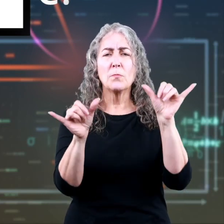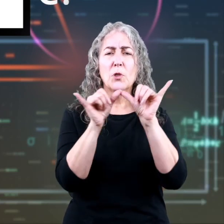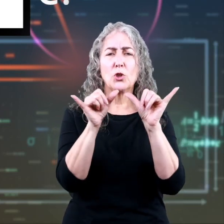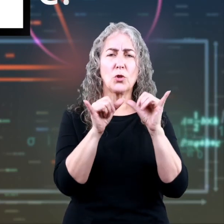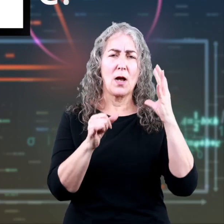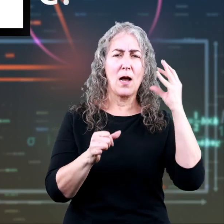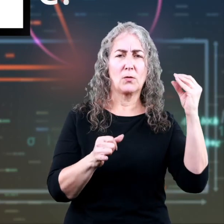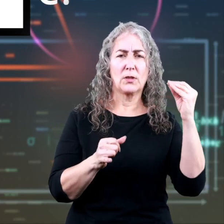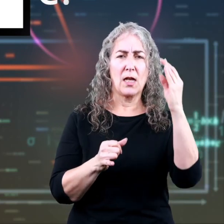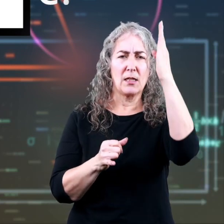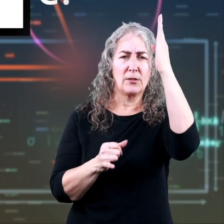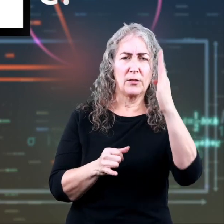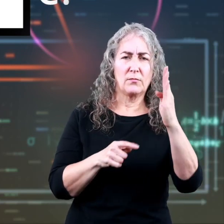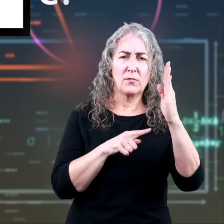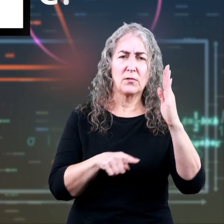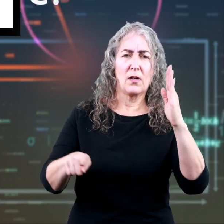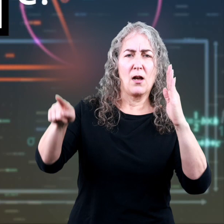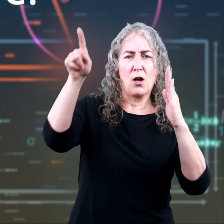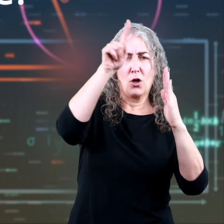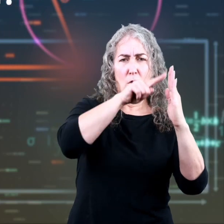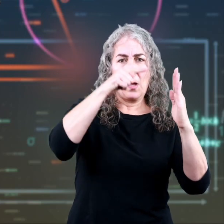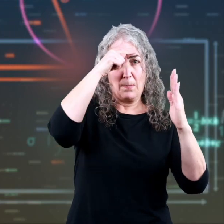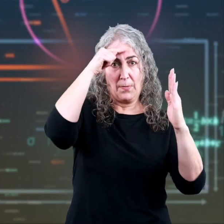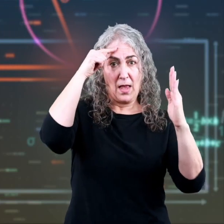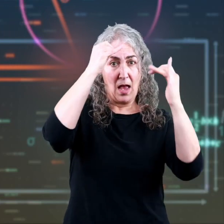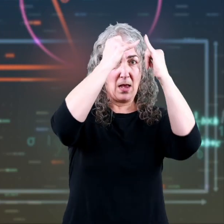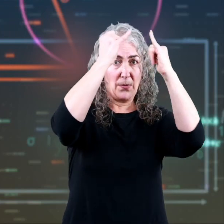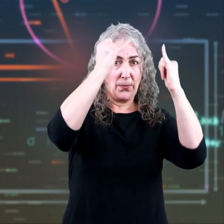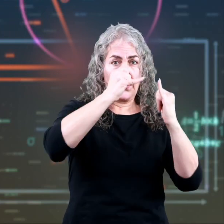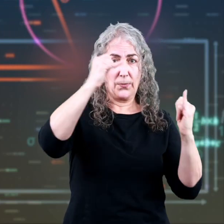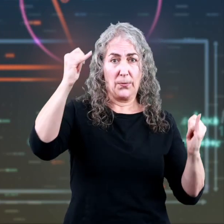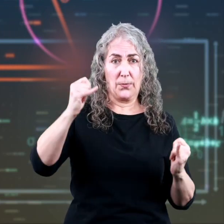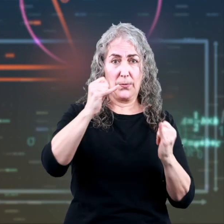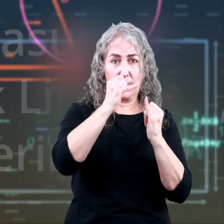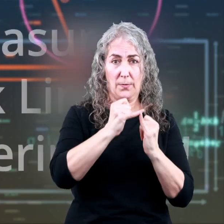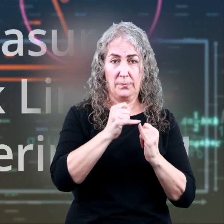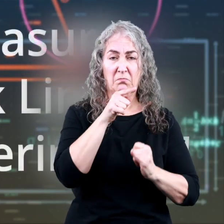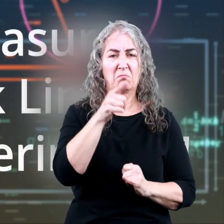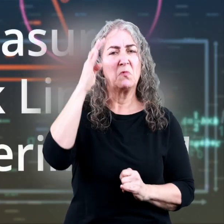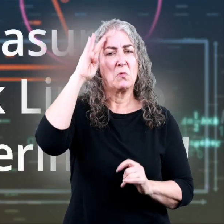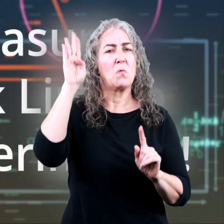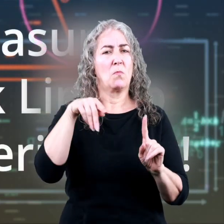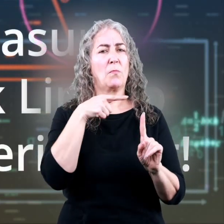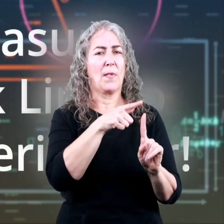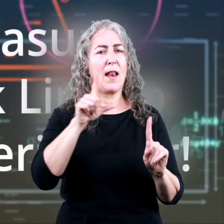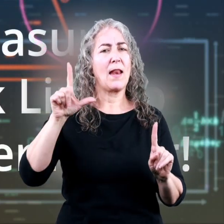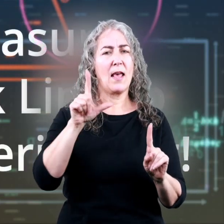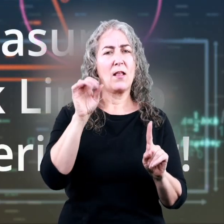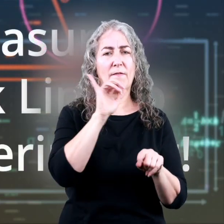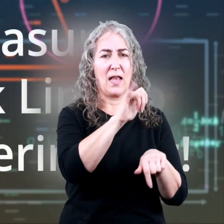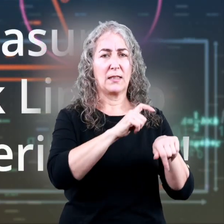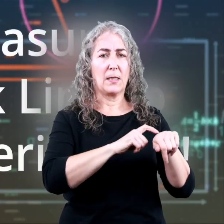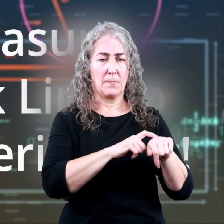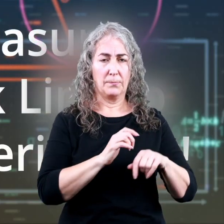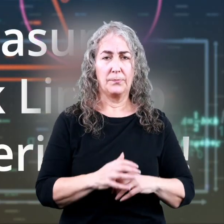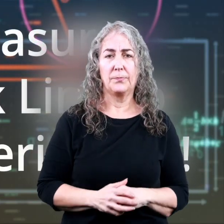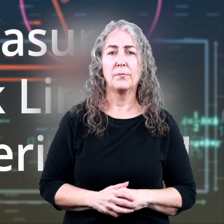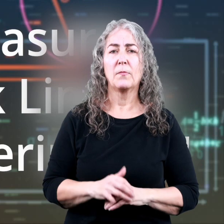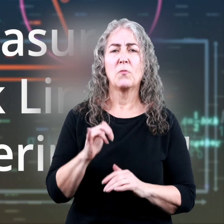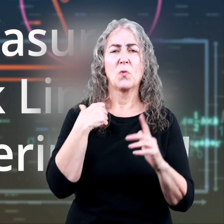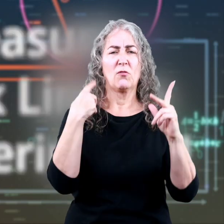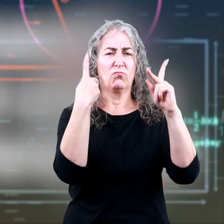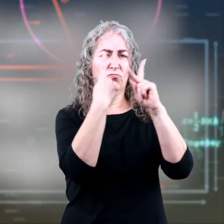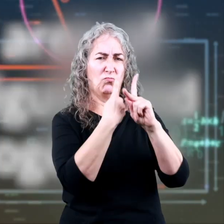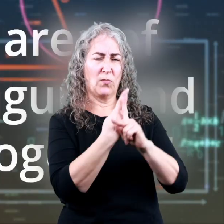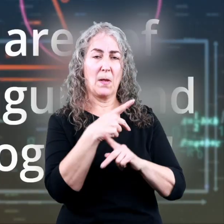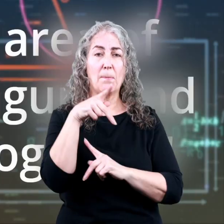measure the outside of the entire shape. See the black line that goes around the whole thing? If we know the length of that line, we can figure out the